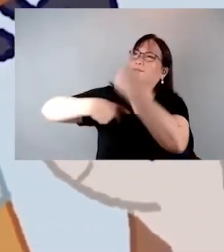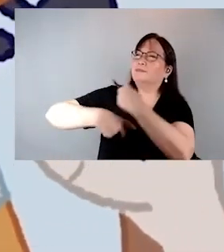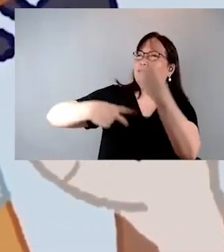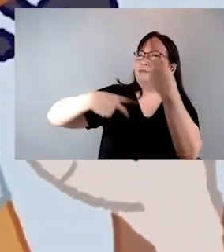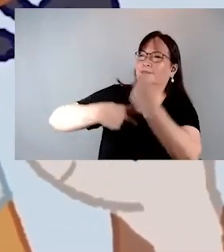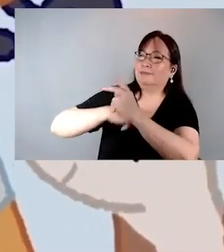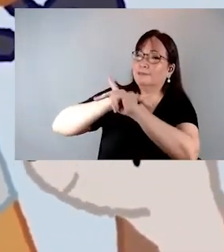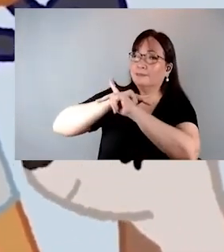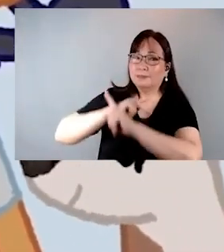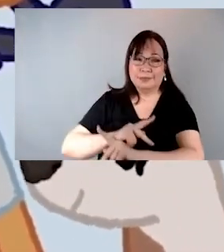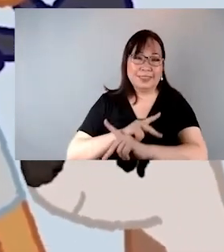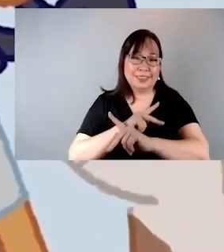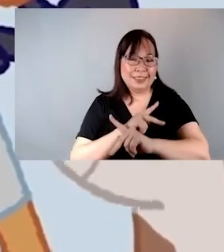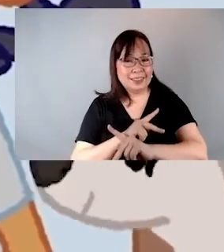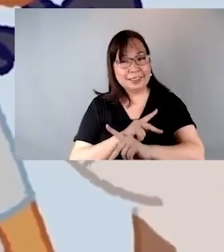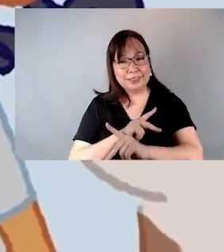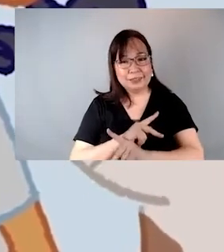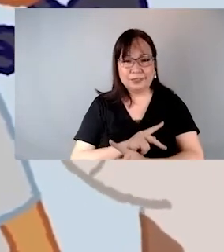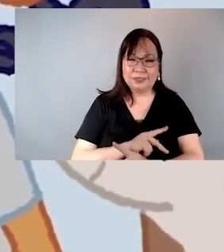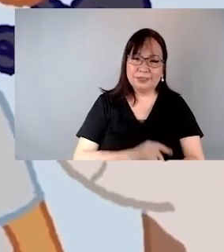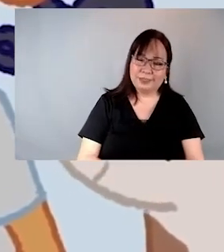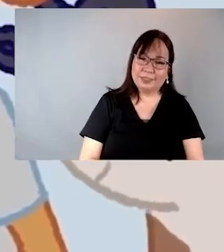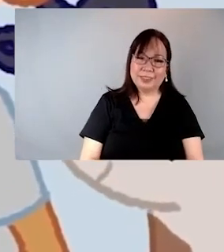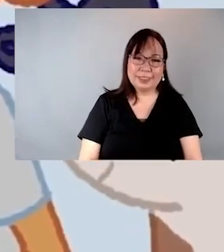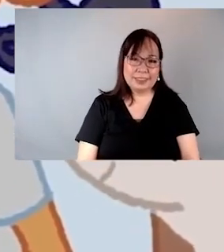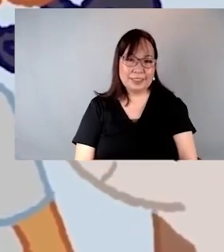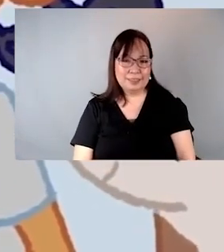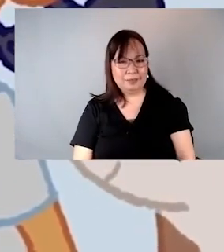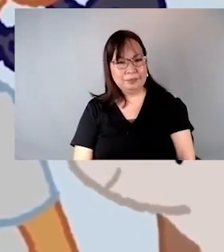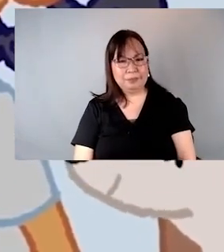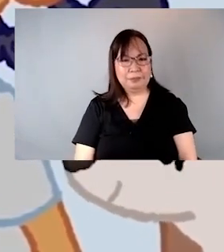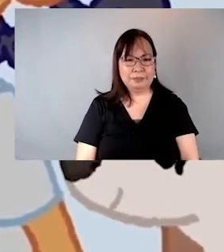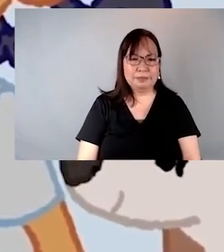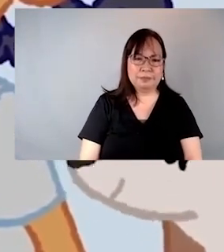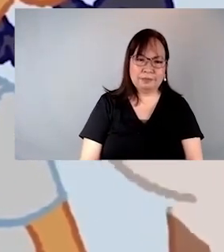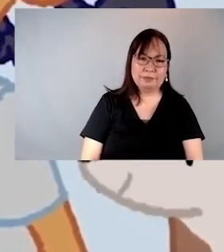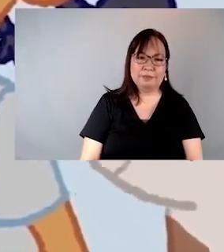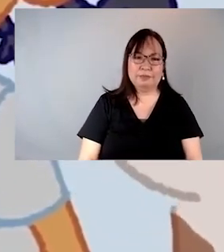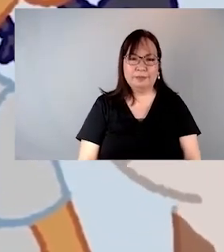pamahalaan.